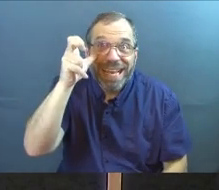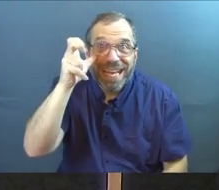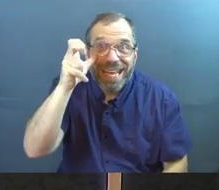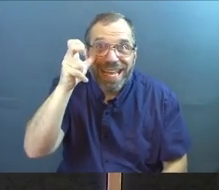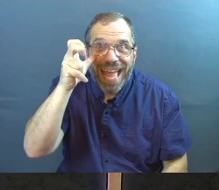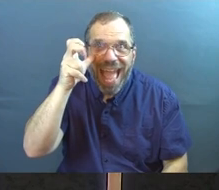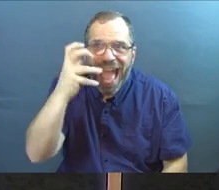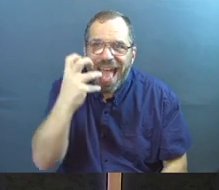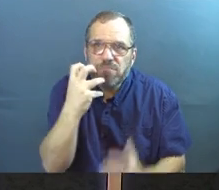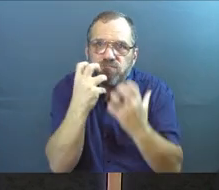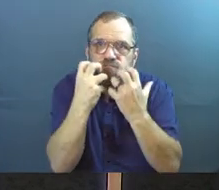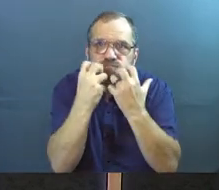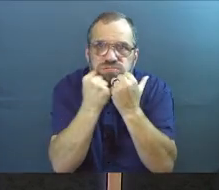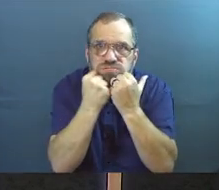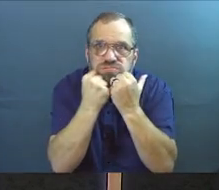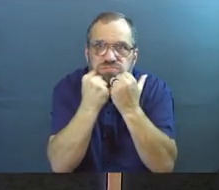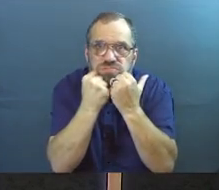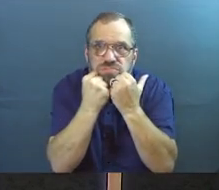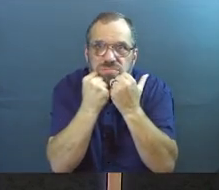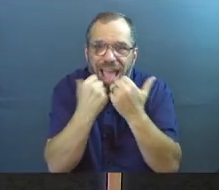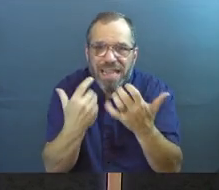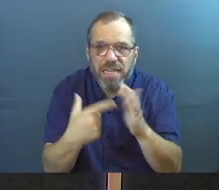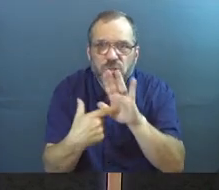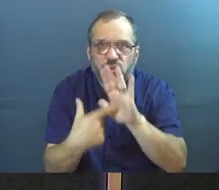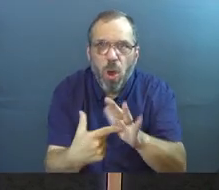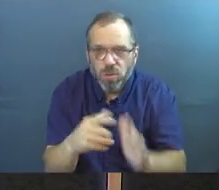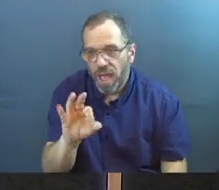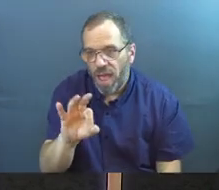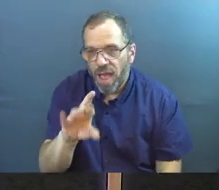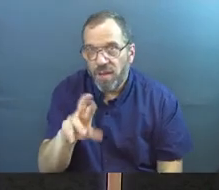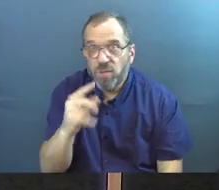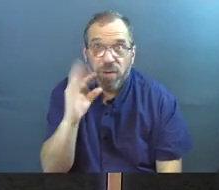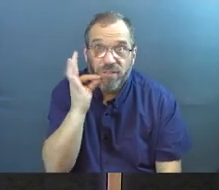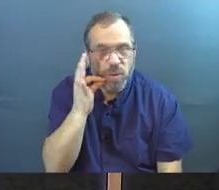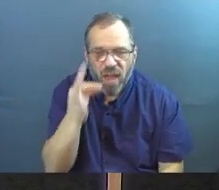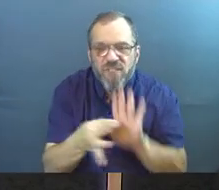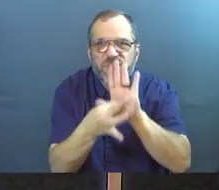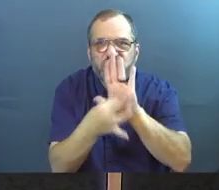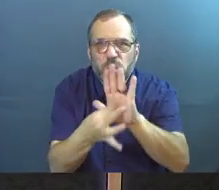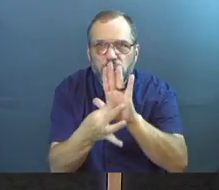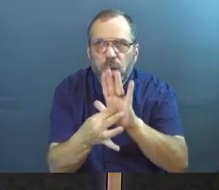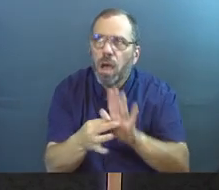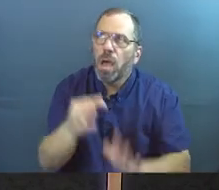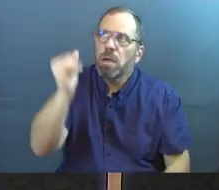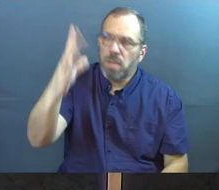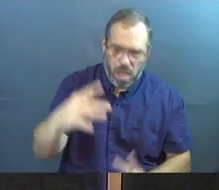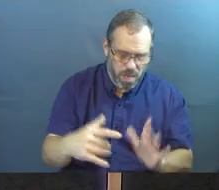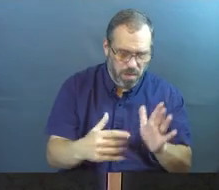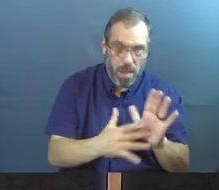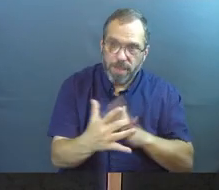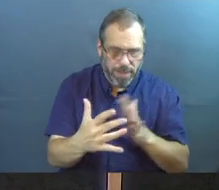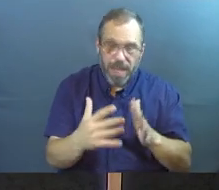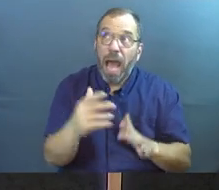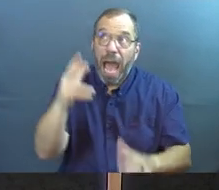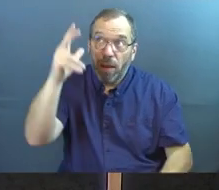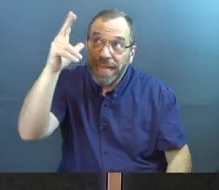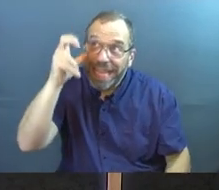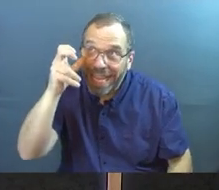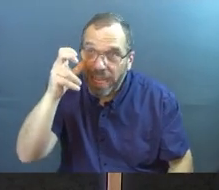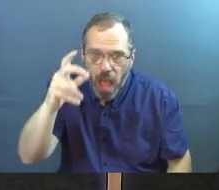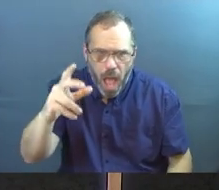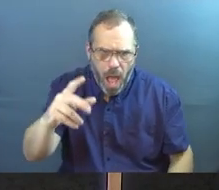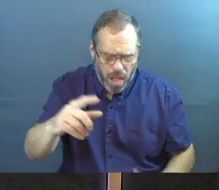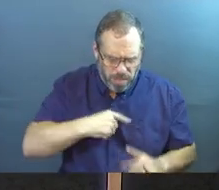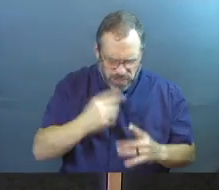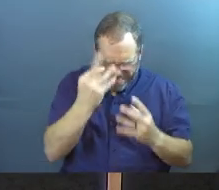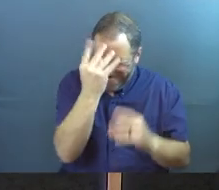they cling to it, and they bear fruit. So you take his word, and you say, God, I don't just want it to hit my ears. I want